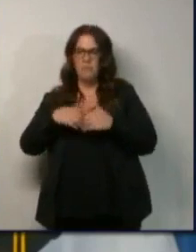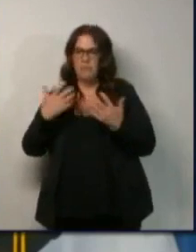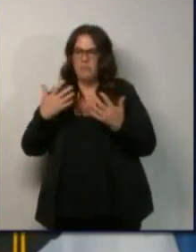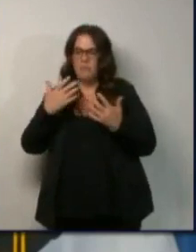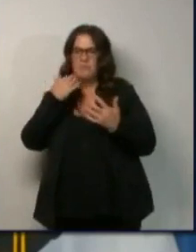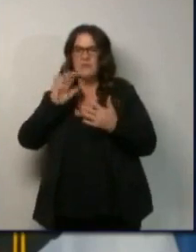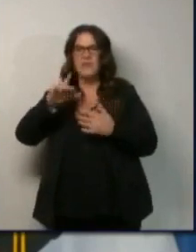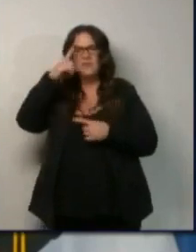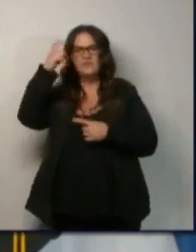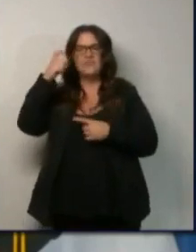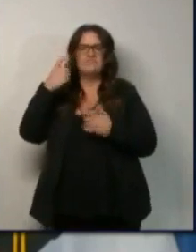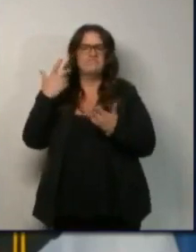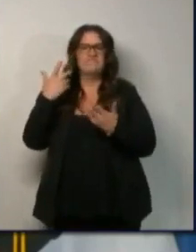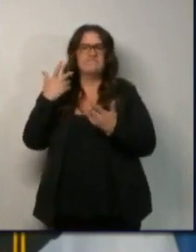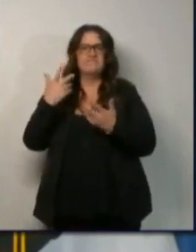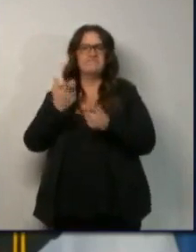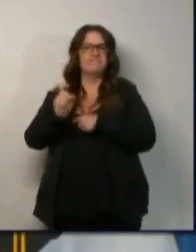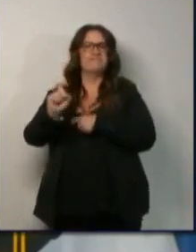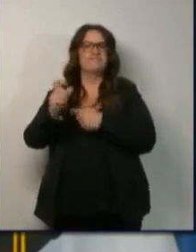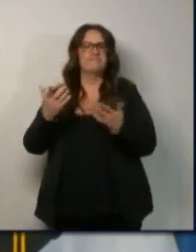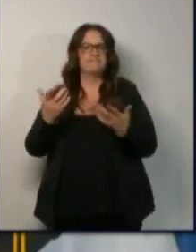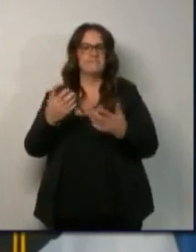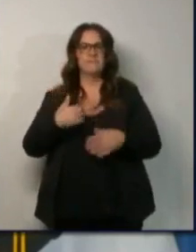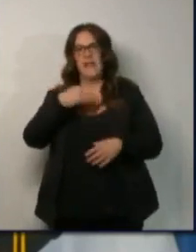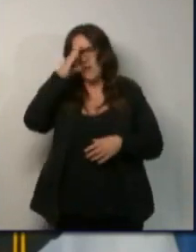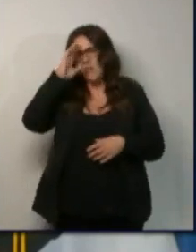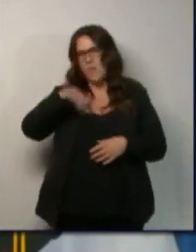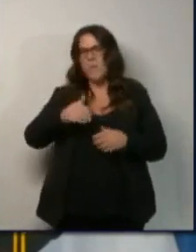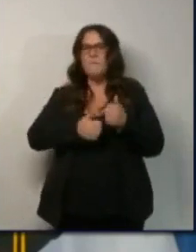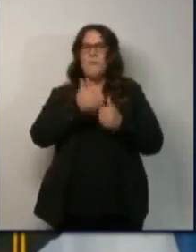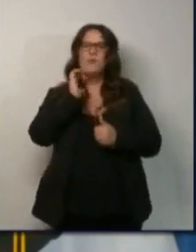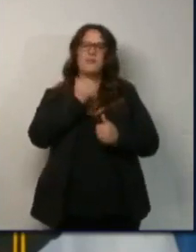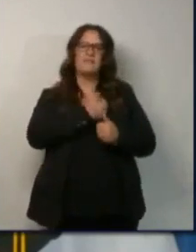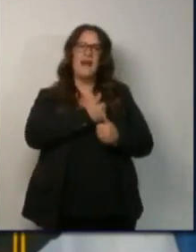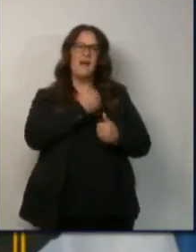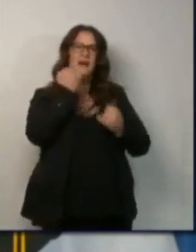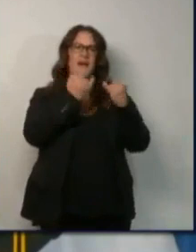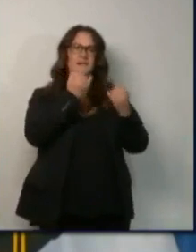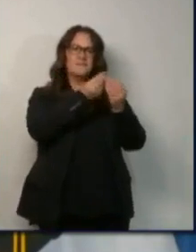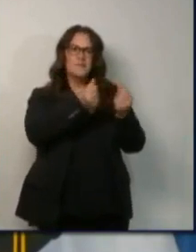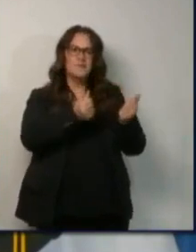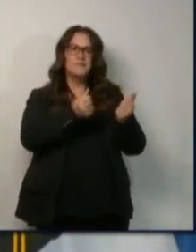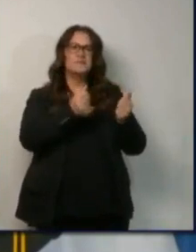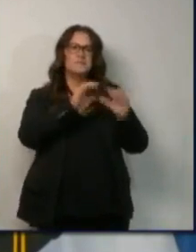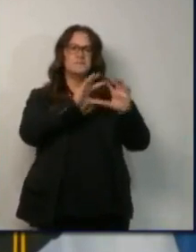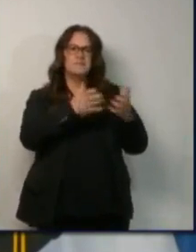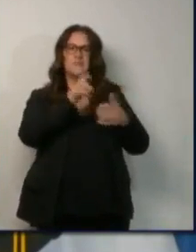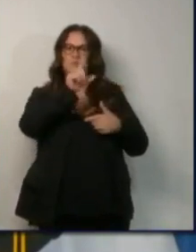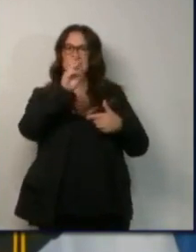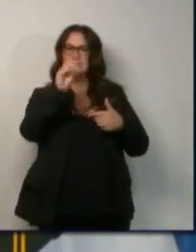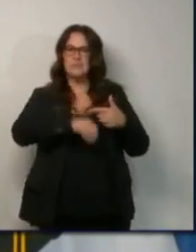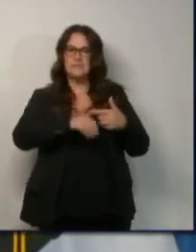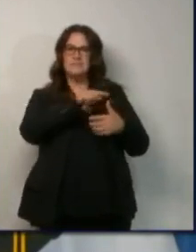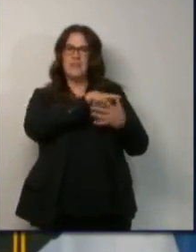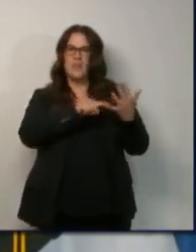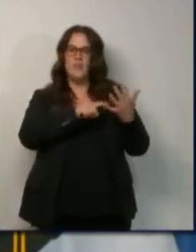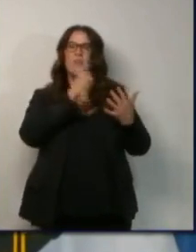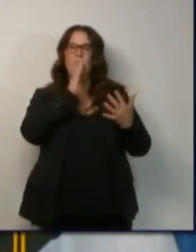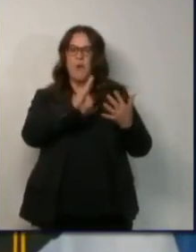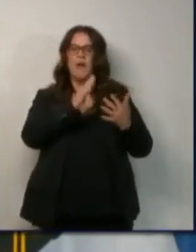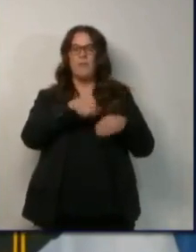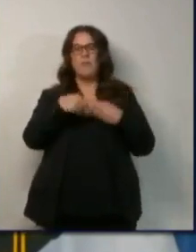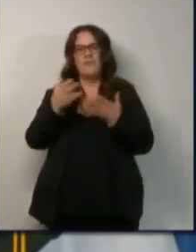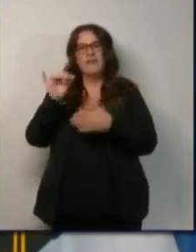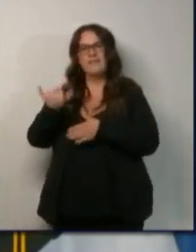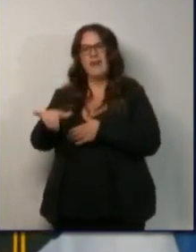naive about cuts. 26% of our solutions would come into this category of cuts, but cuts